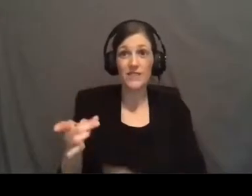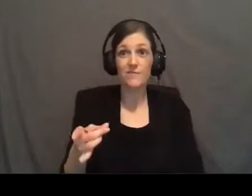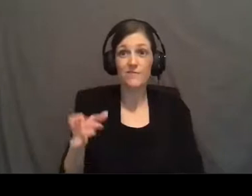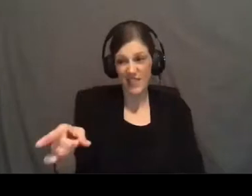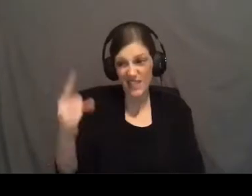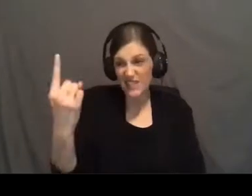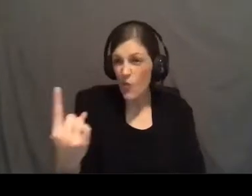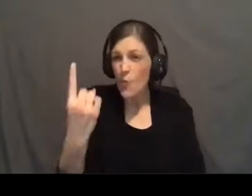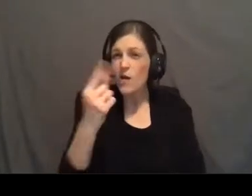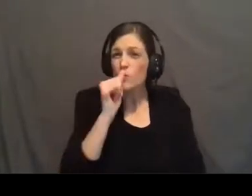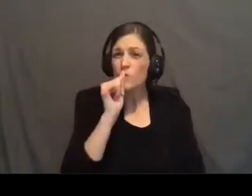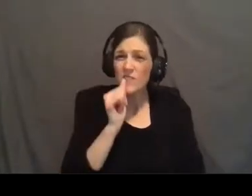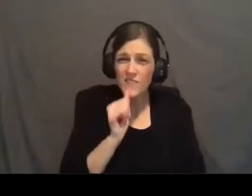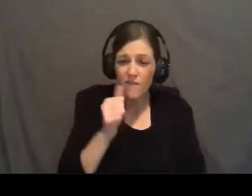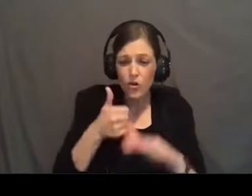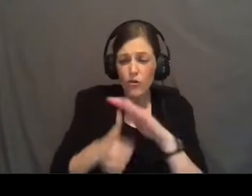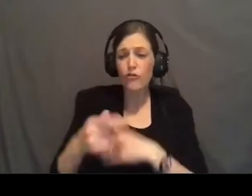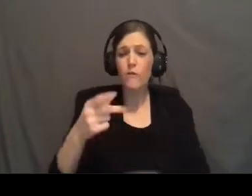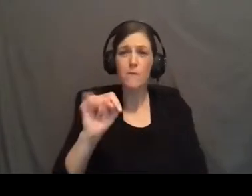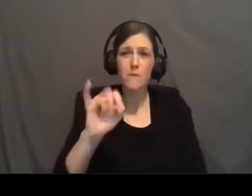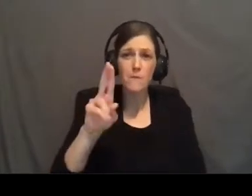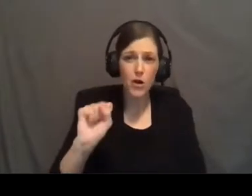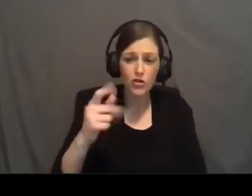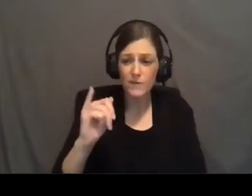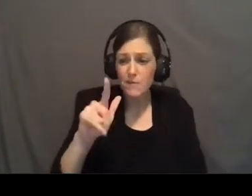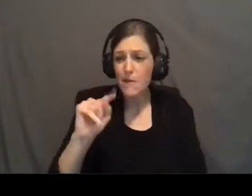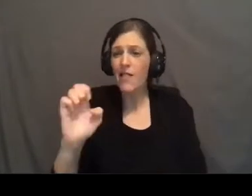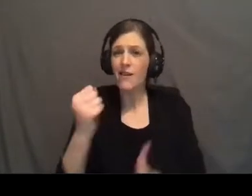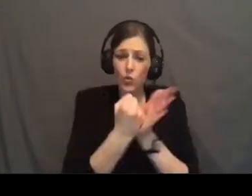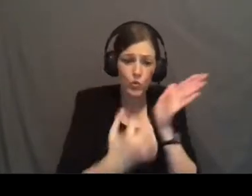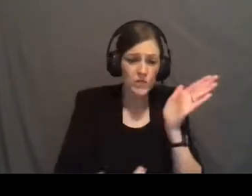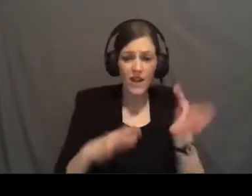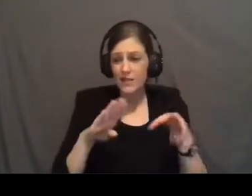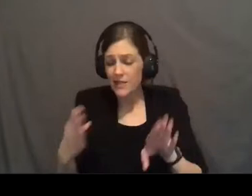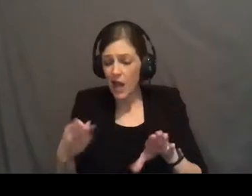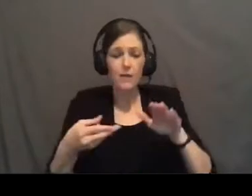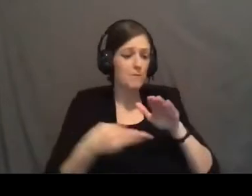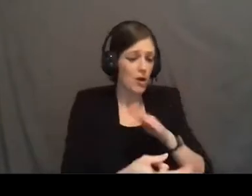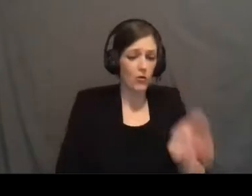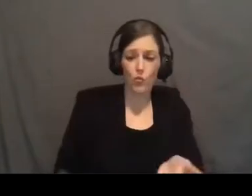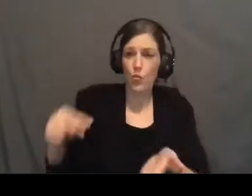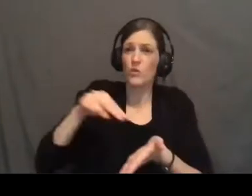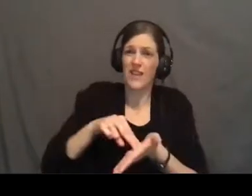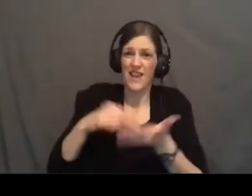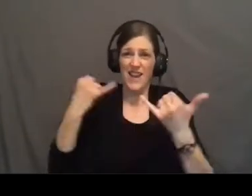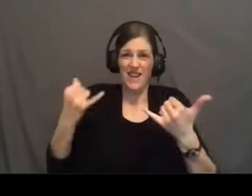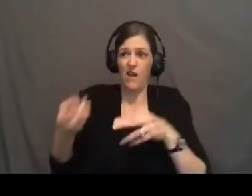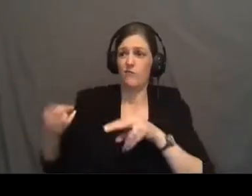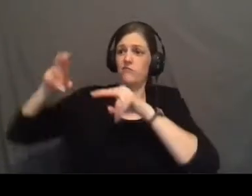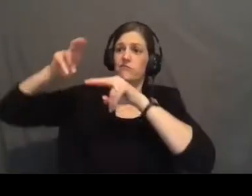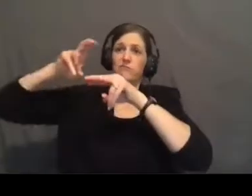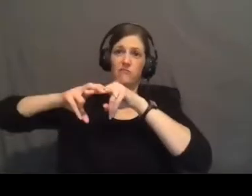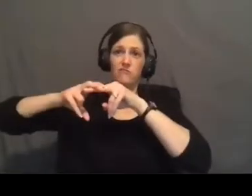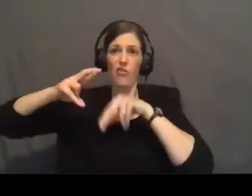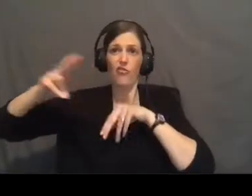was the one who suffered under Pontius Pilate was crucified died buried who rose again from the dead and is now seated at the hand